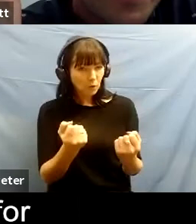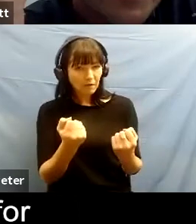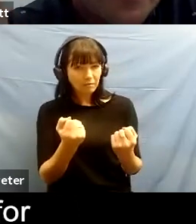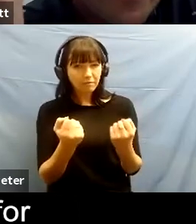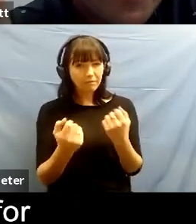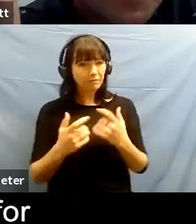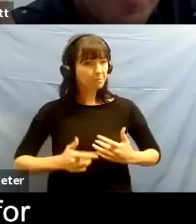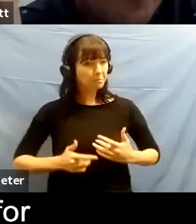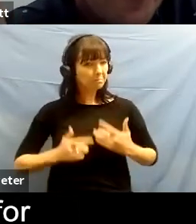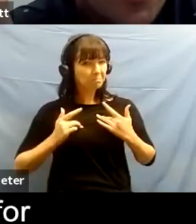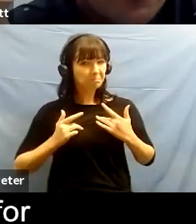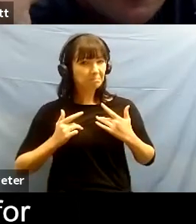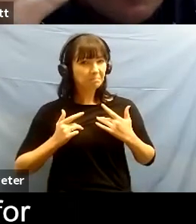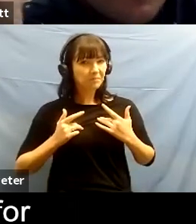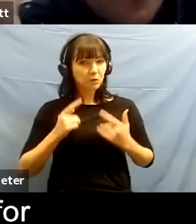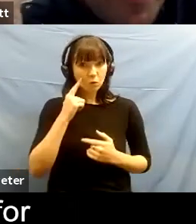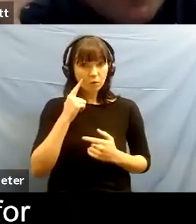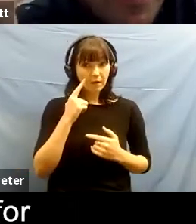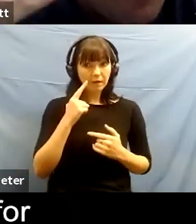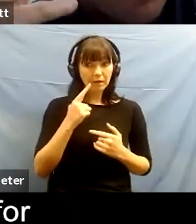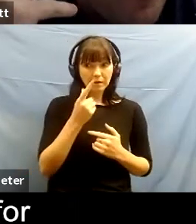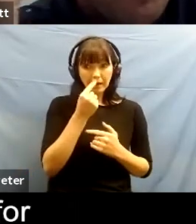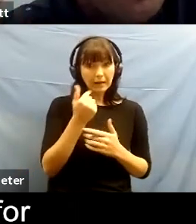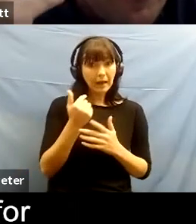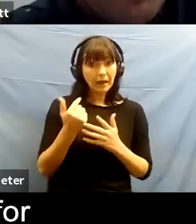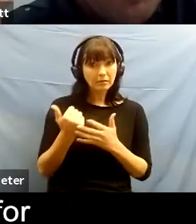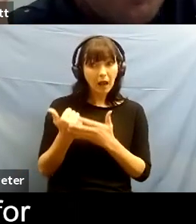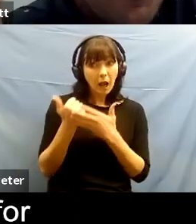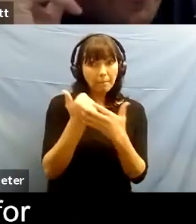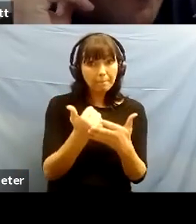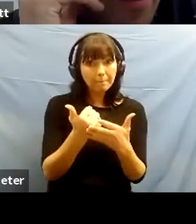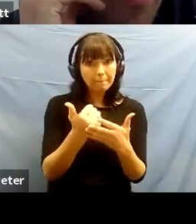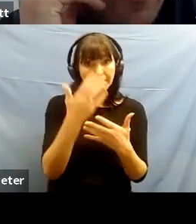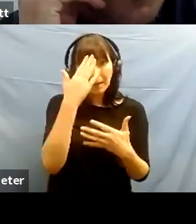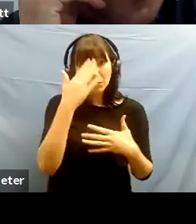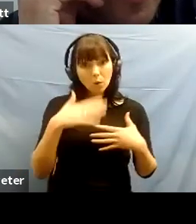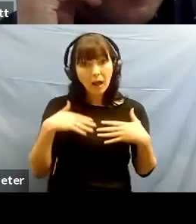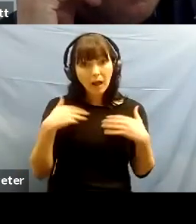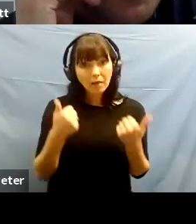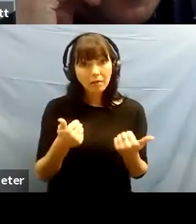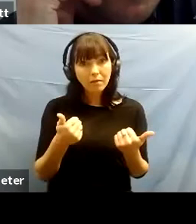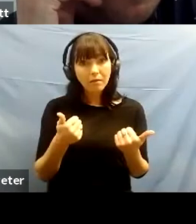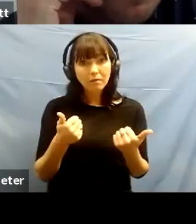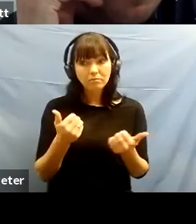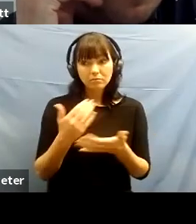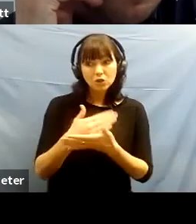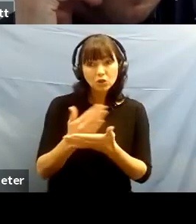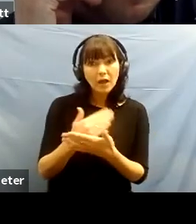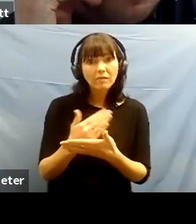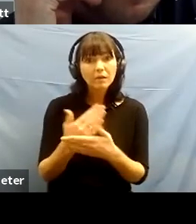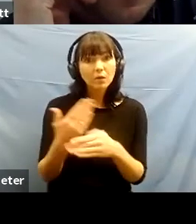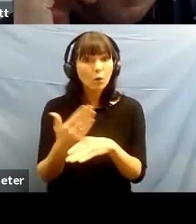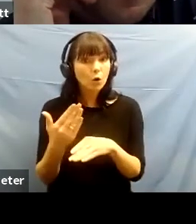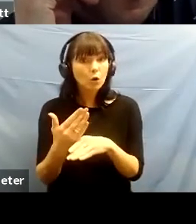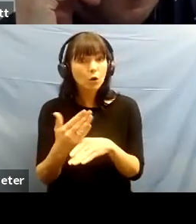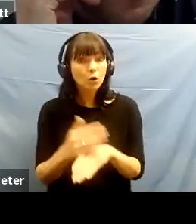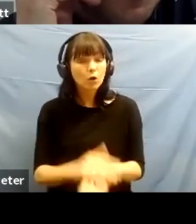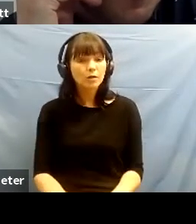social media is is beneficial for mental health perhaps through the sharing of art or creativity um